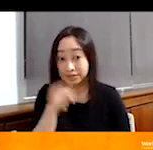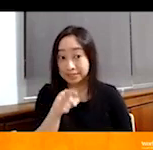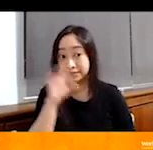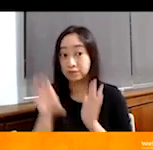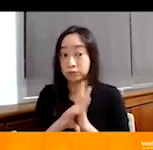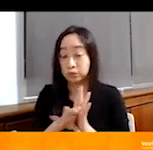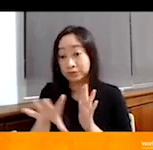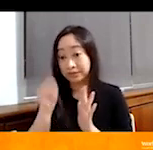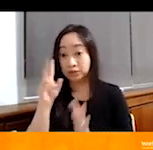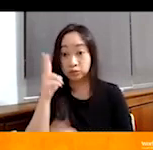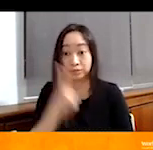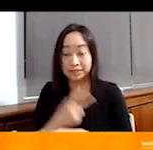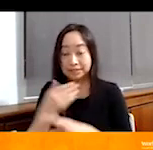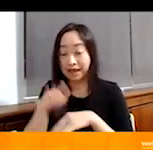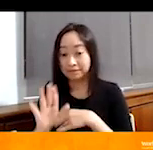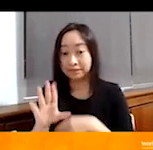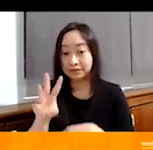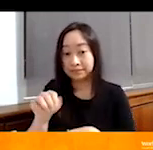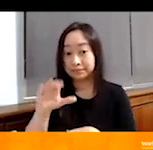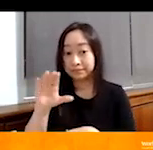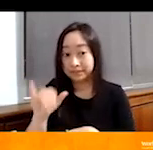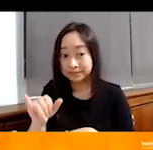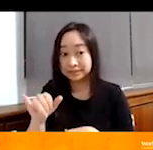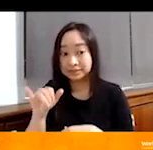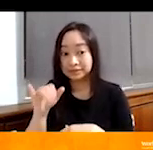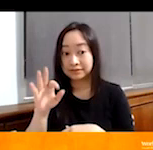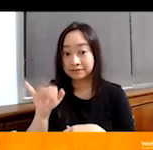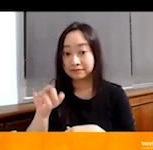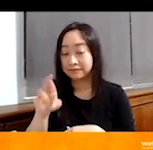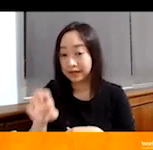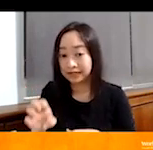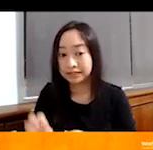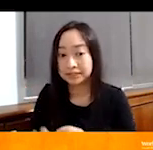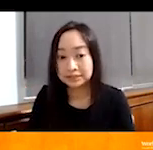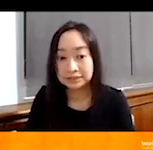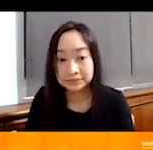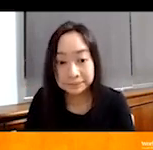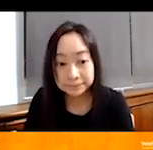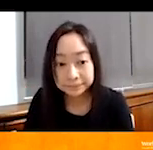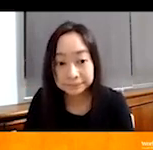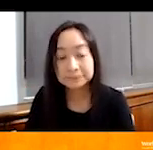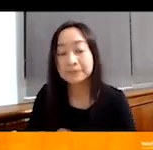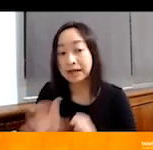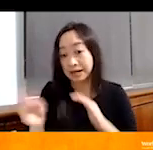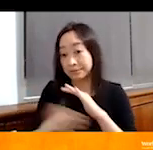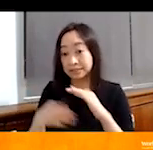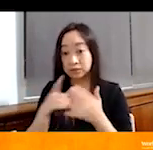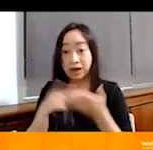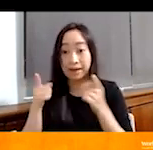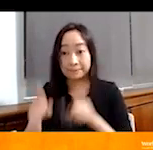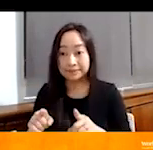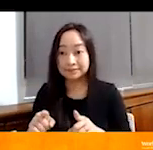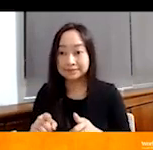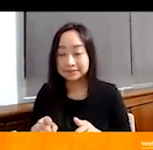taken two days after the May ceasefire. I think it was May 23rd, it was taken. And basically what happened is that,